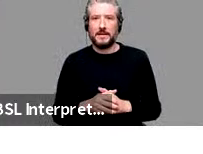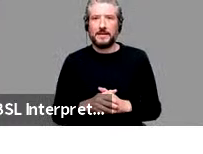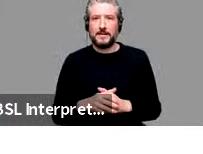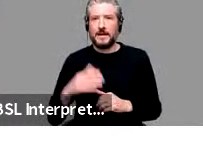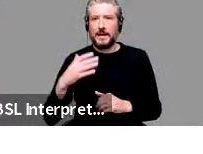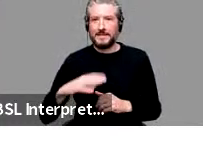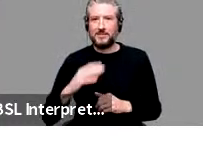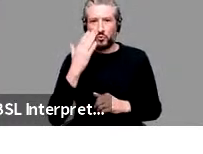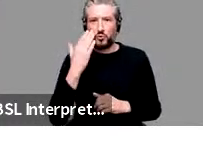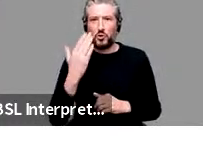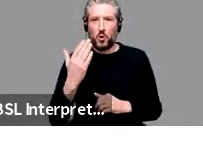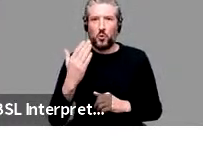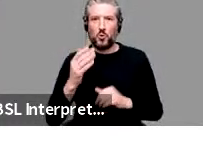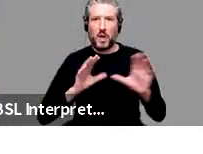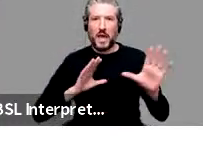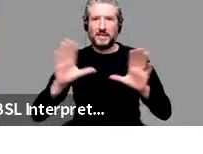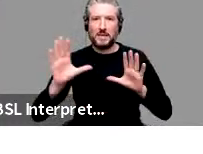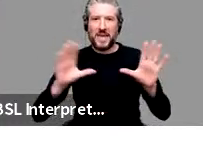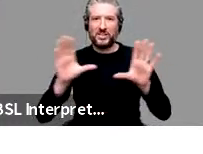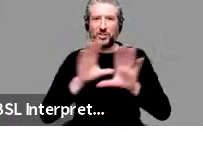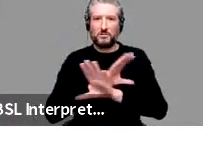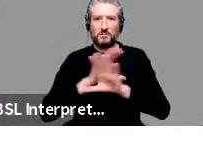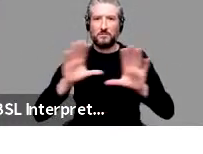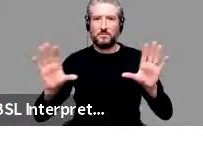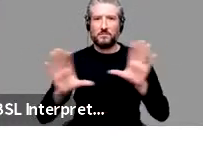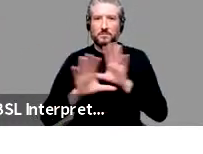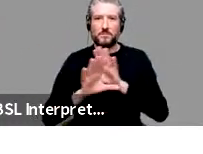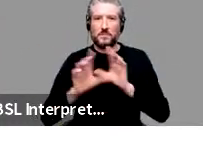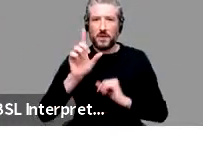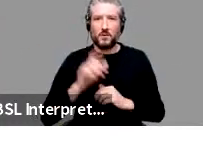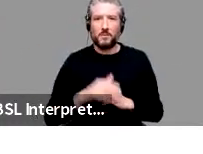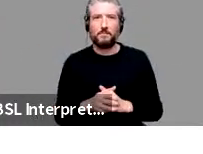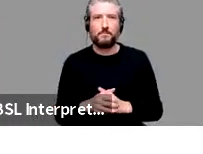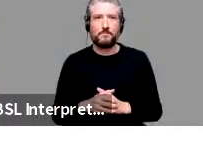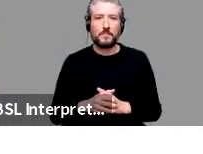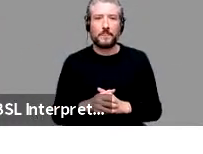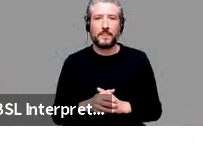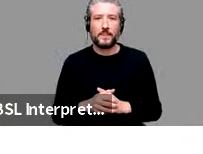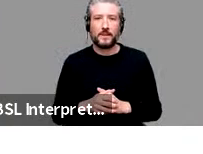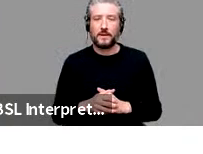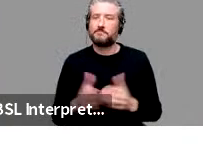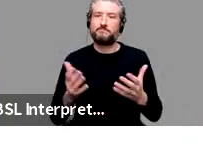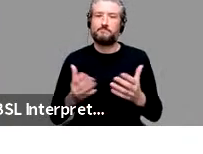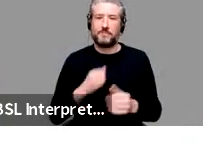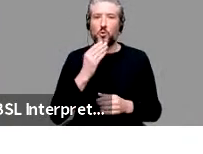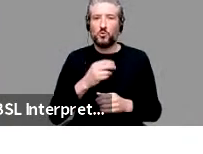animations. So we'll just have to do it the old fashioned way.